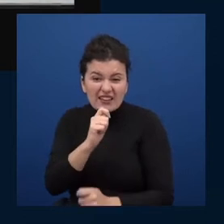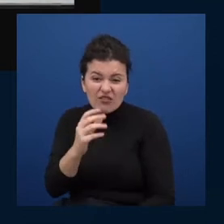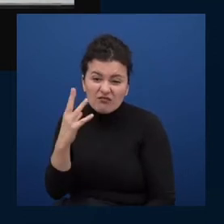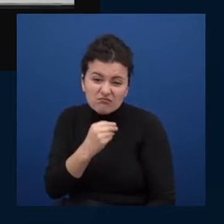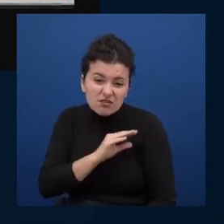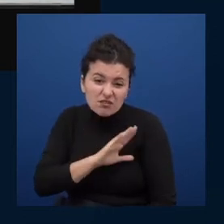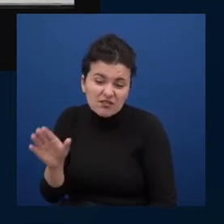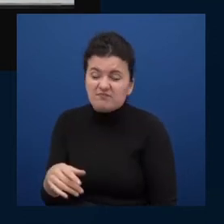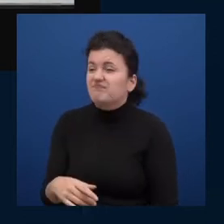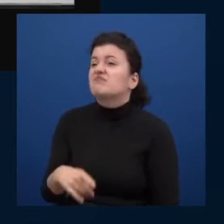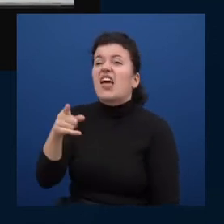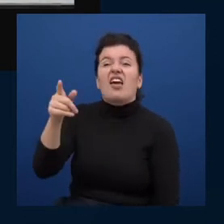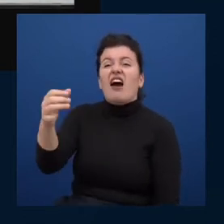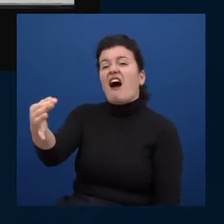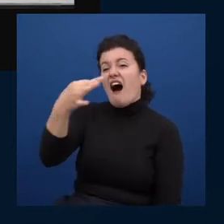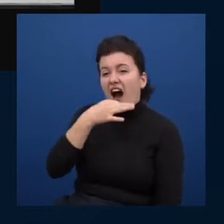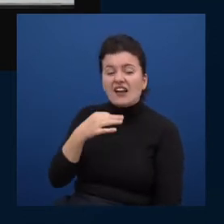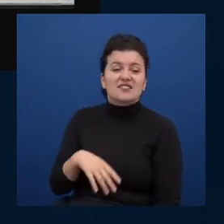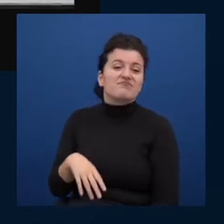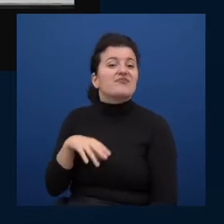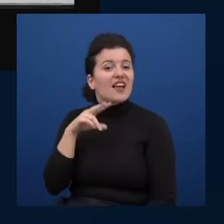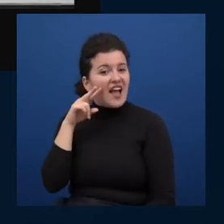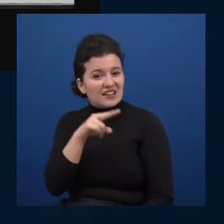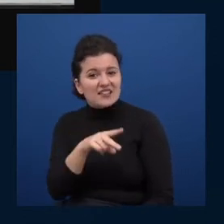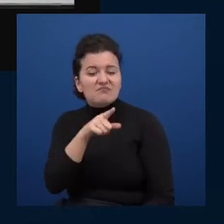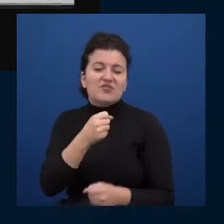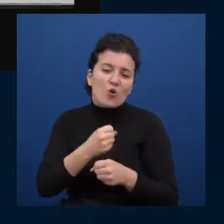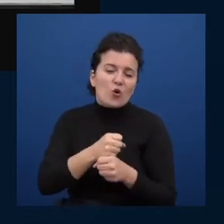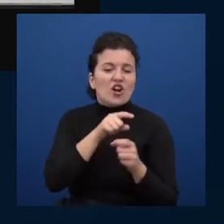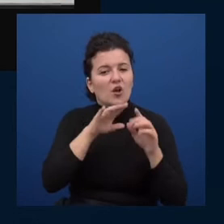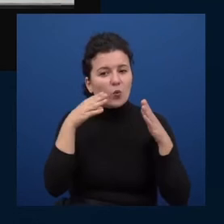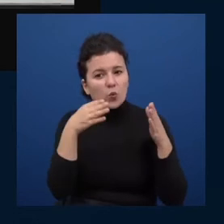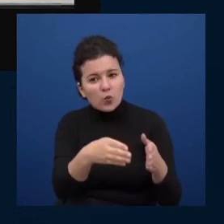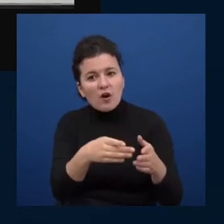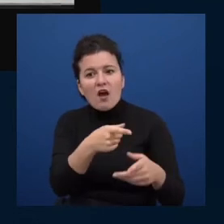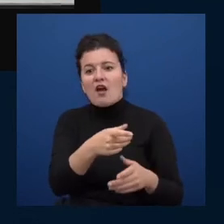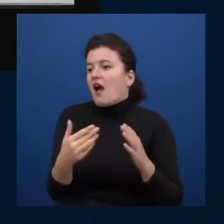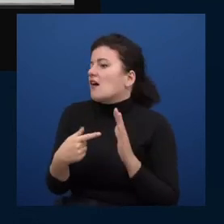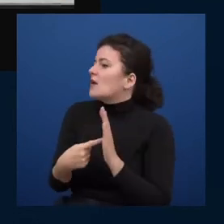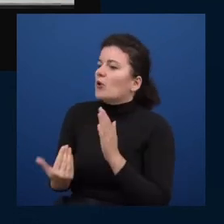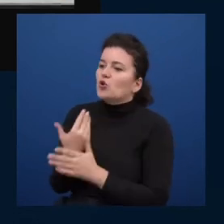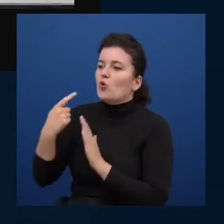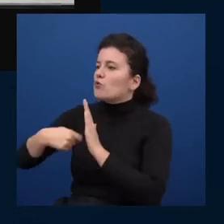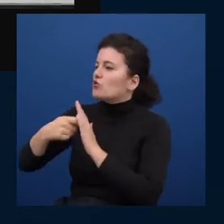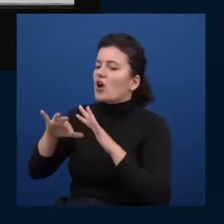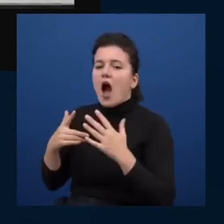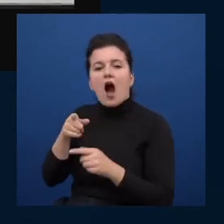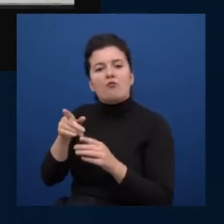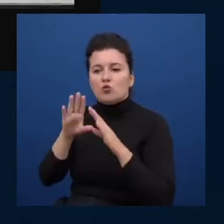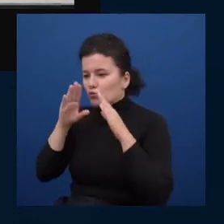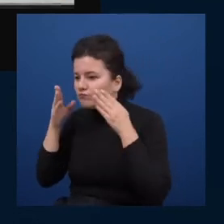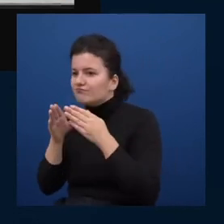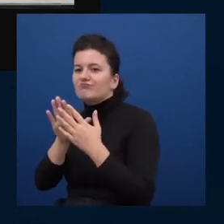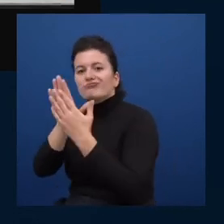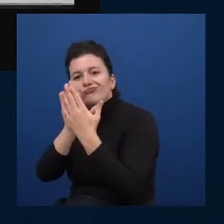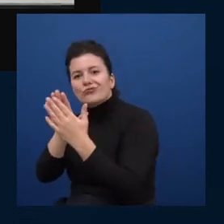me hey uh i noticed that you're a ruby developer if you would start a new project now how would you go about it and i really loved how it was